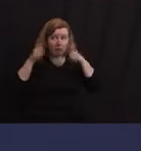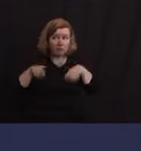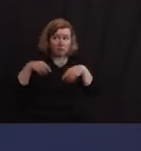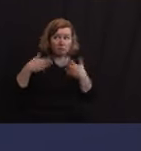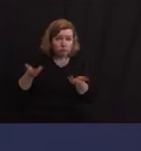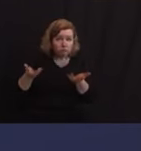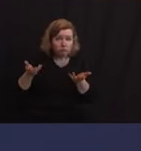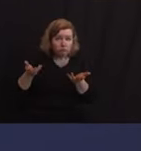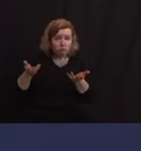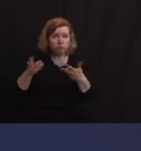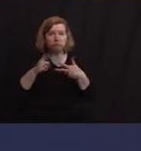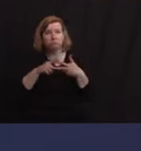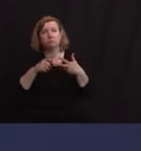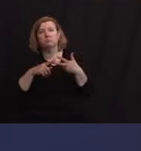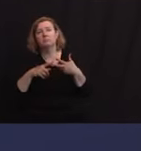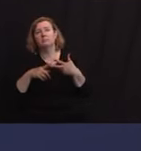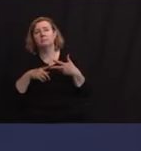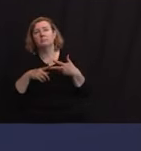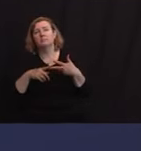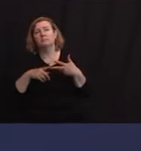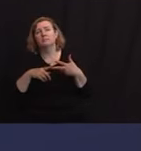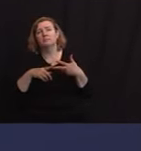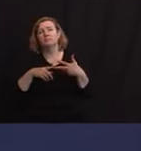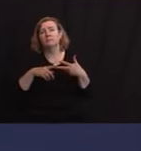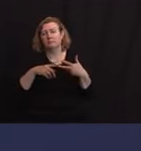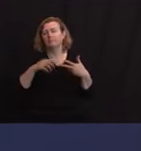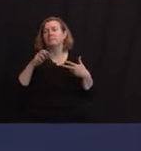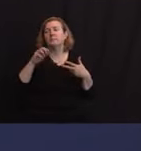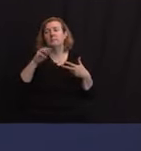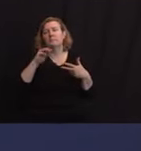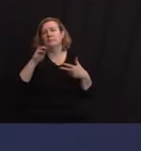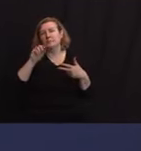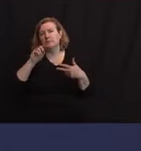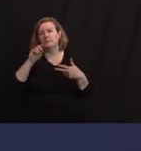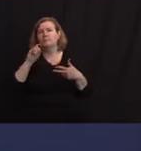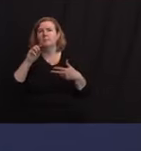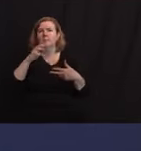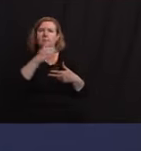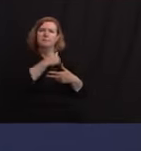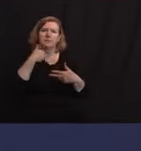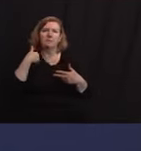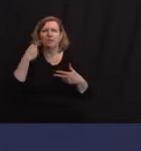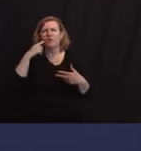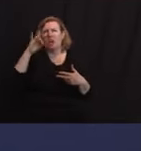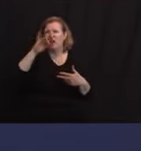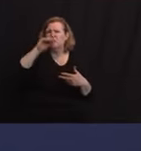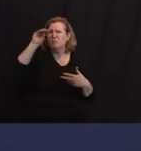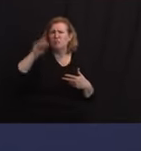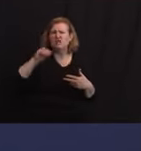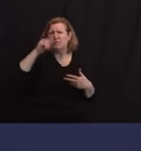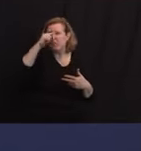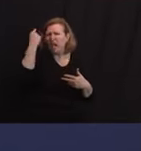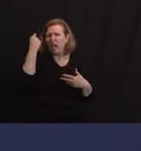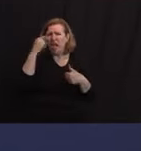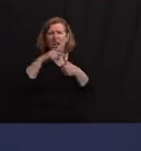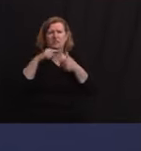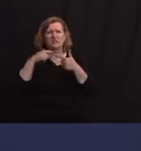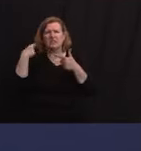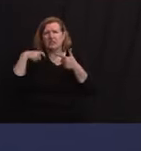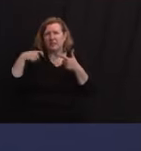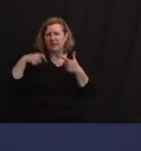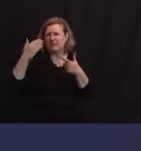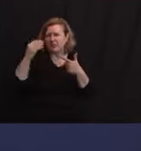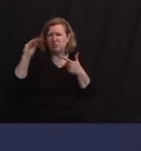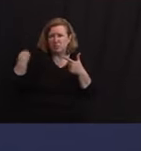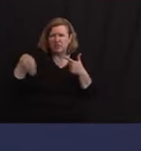members getting vaccinated, Judy was saying last week, I believe it was 8% blacks, I think Hispanics, were 15%.